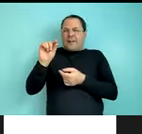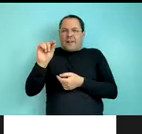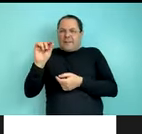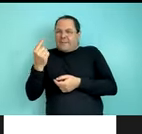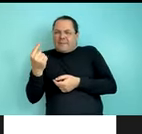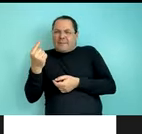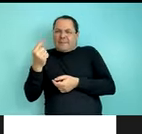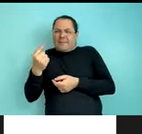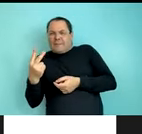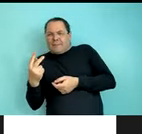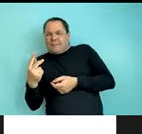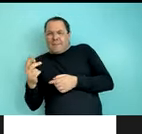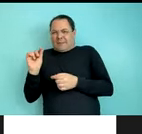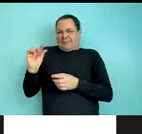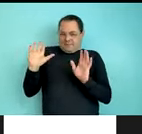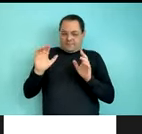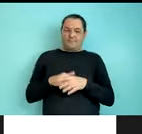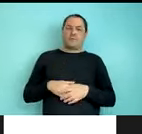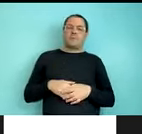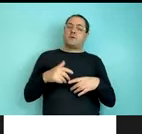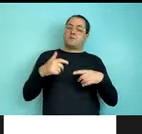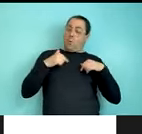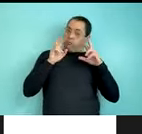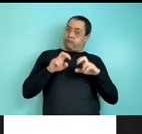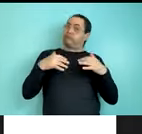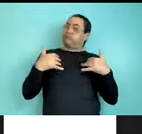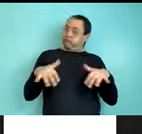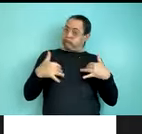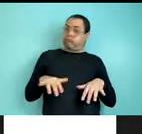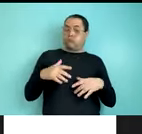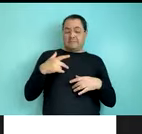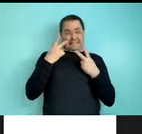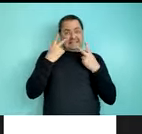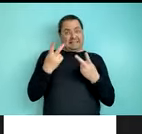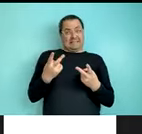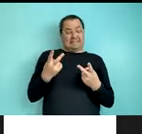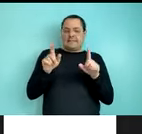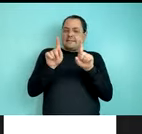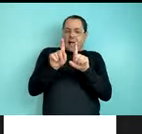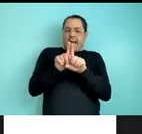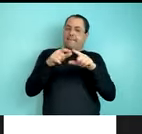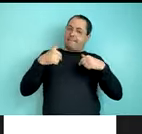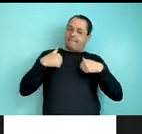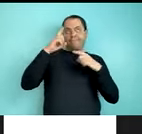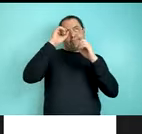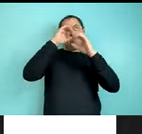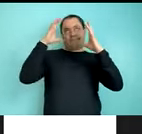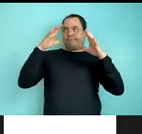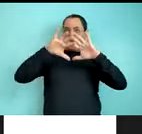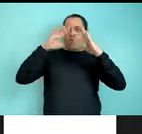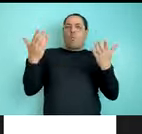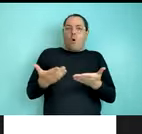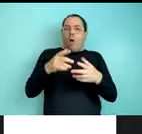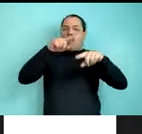So the first important point from our results is that in line with what we might expect given the cross-linguistic patterns, we do